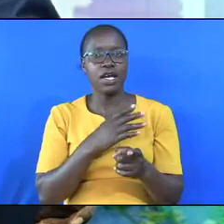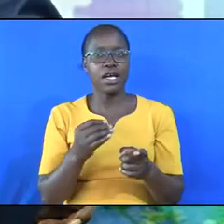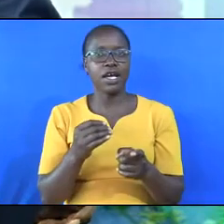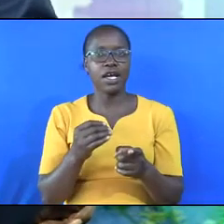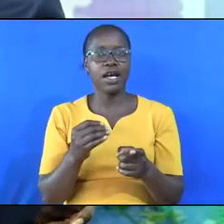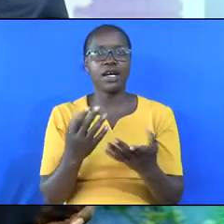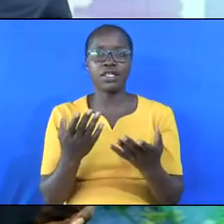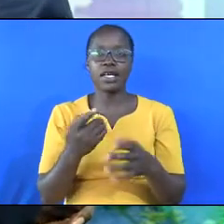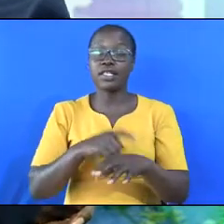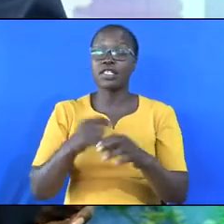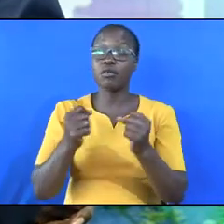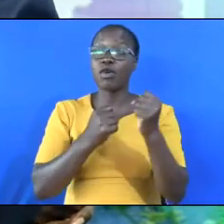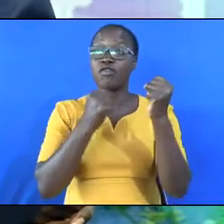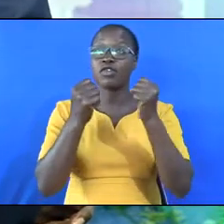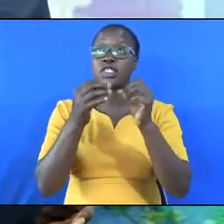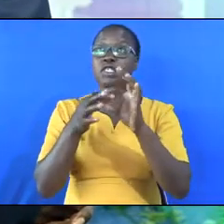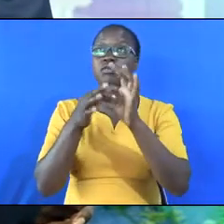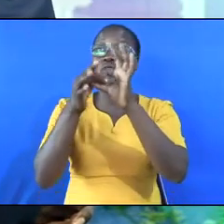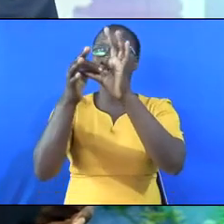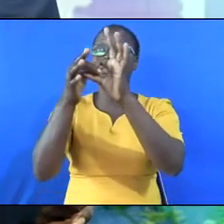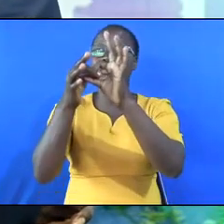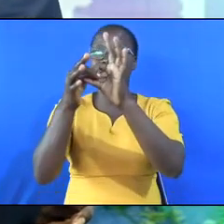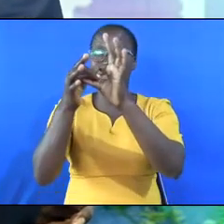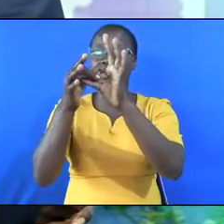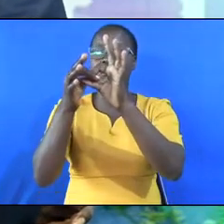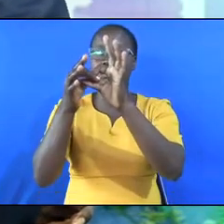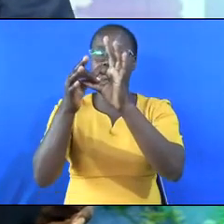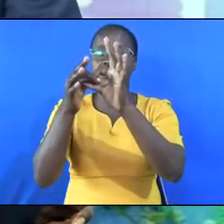the final victory belongs to Jesus Christ.